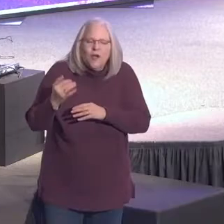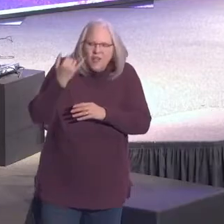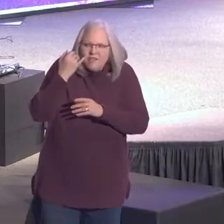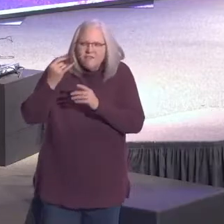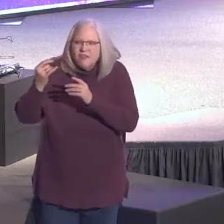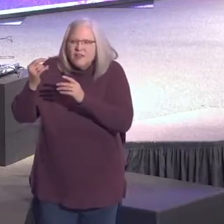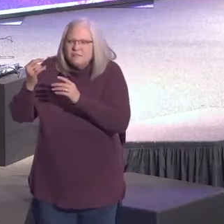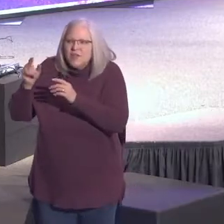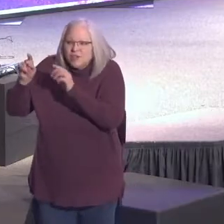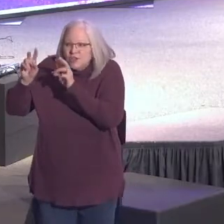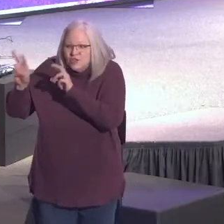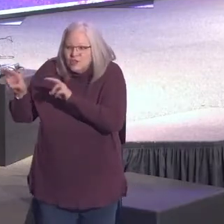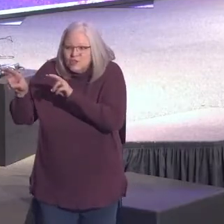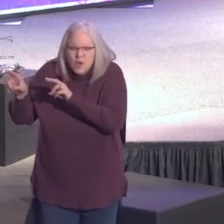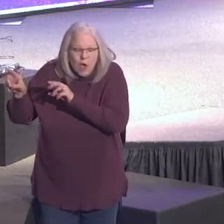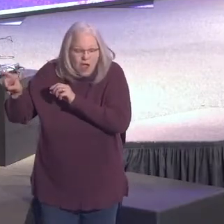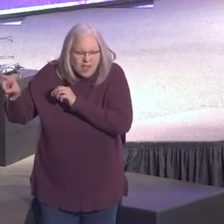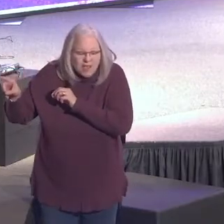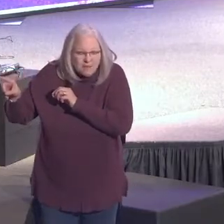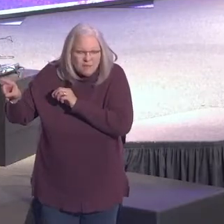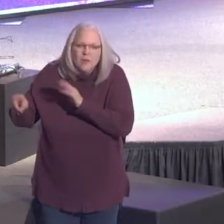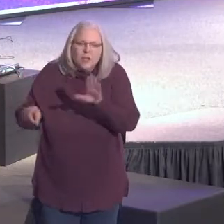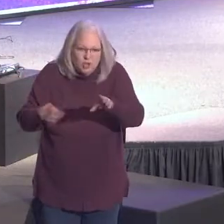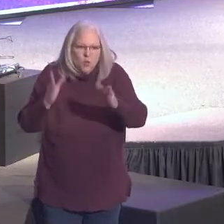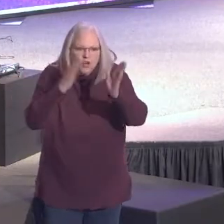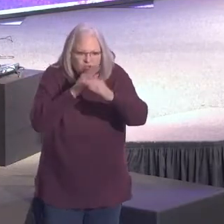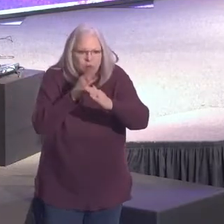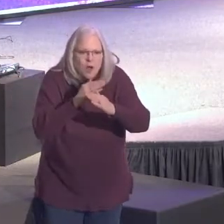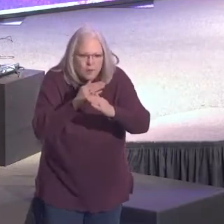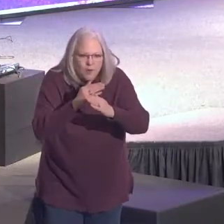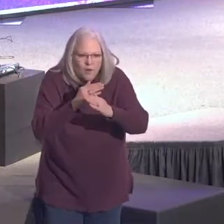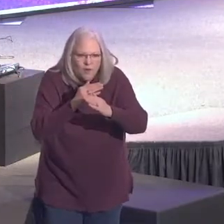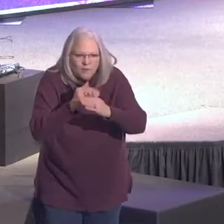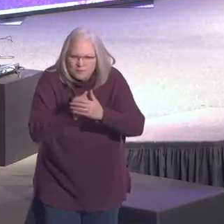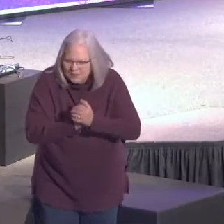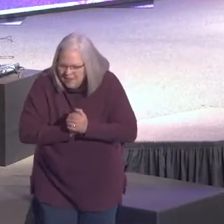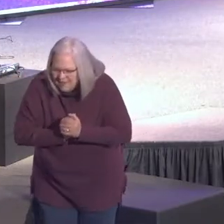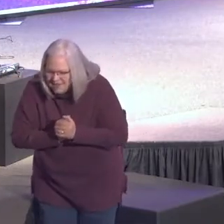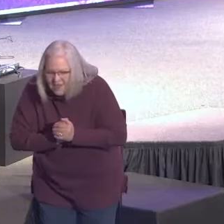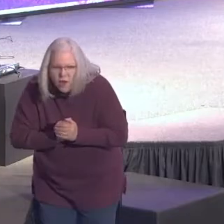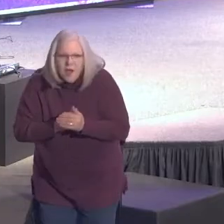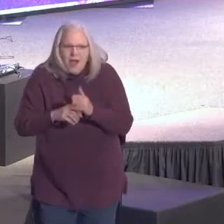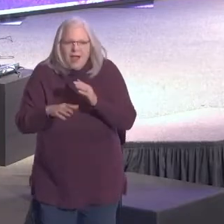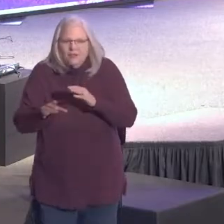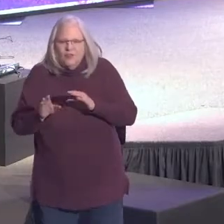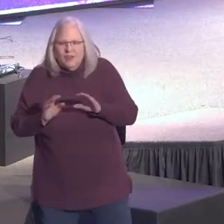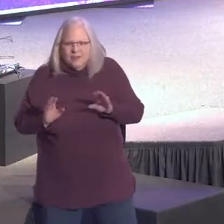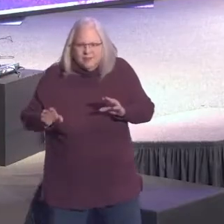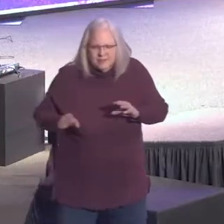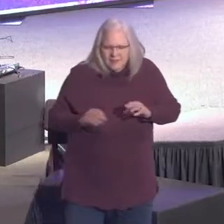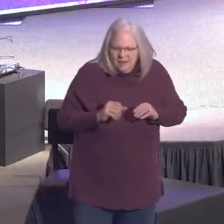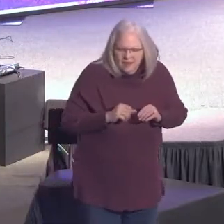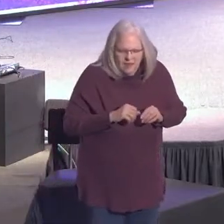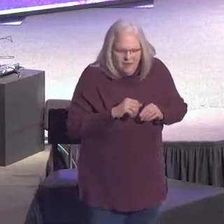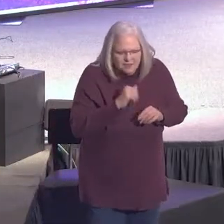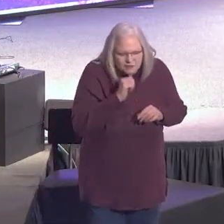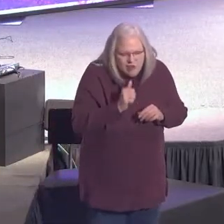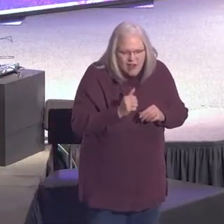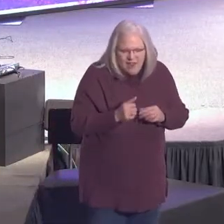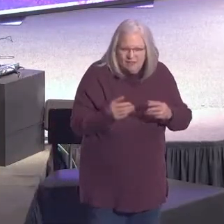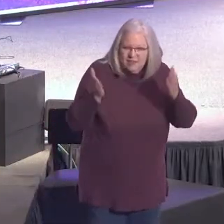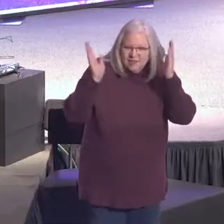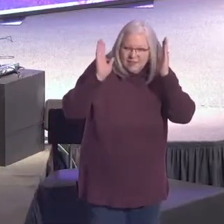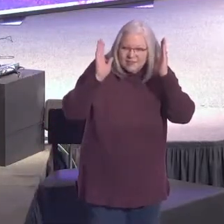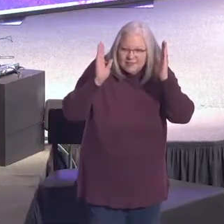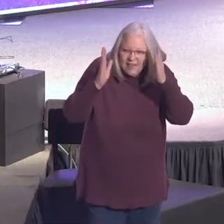as a teacher, much later in life, I realized every school needs a Mr. Reese. How valuable this guy was because no